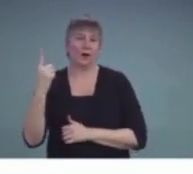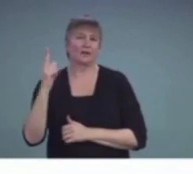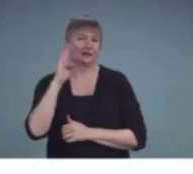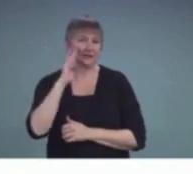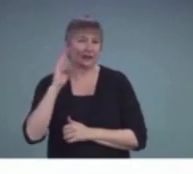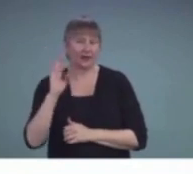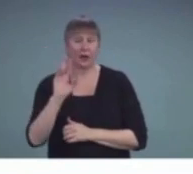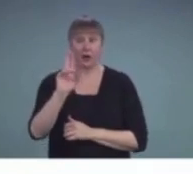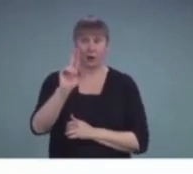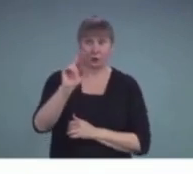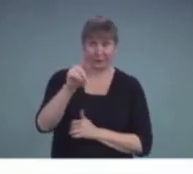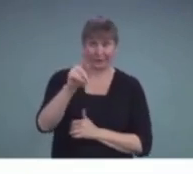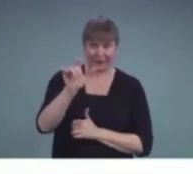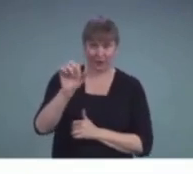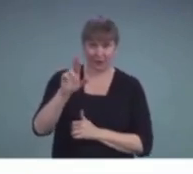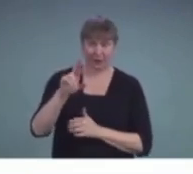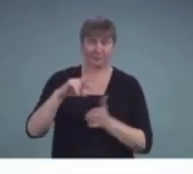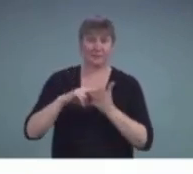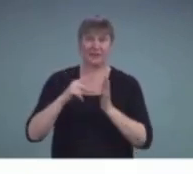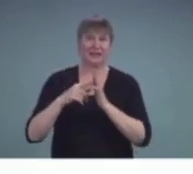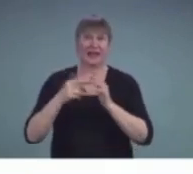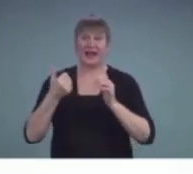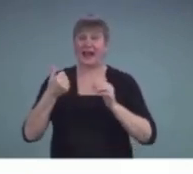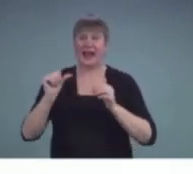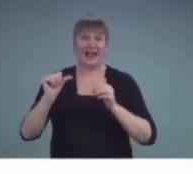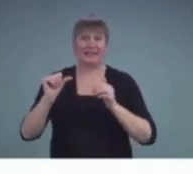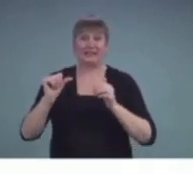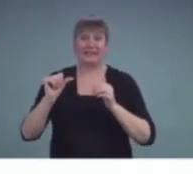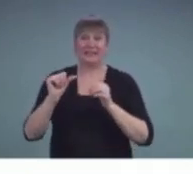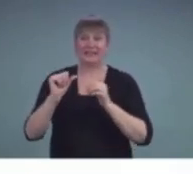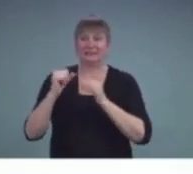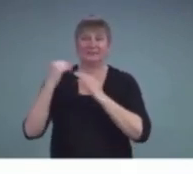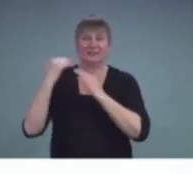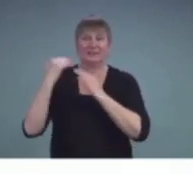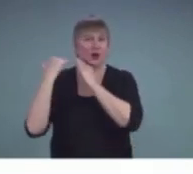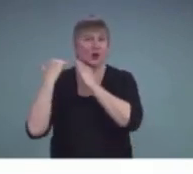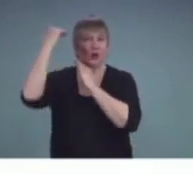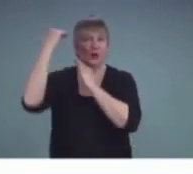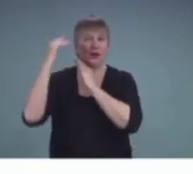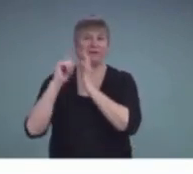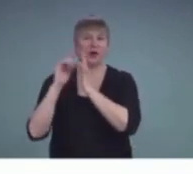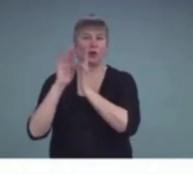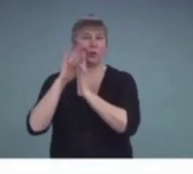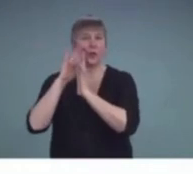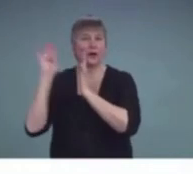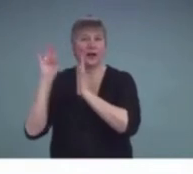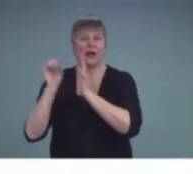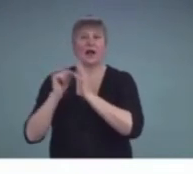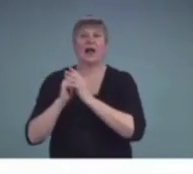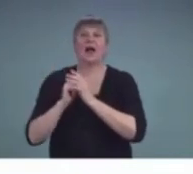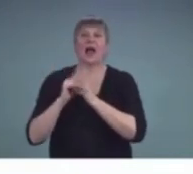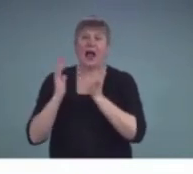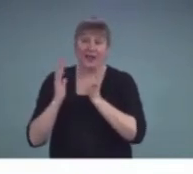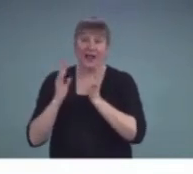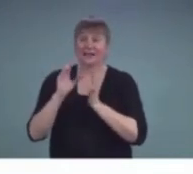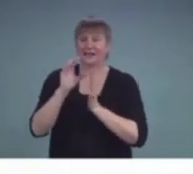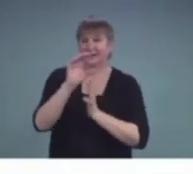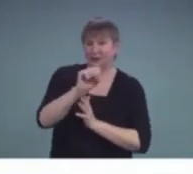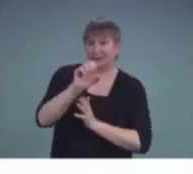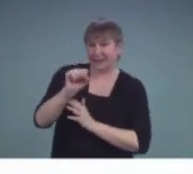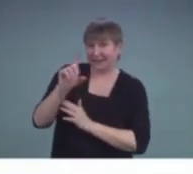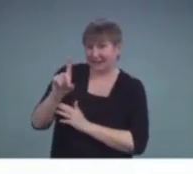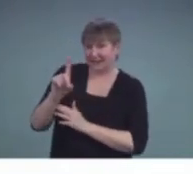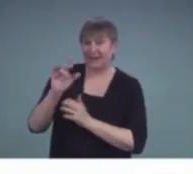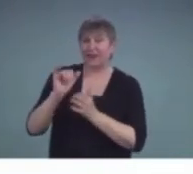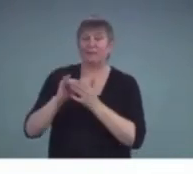being any hearing level that affects one ear and single-sided deafness being a subset of that where there's deafness in one